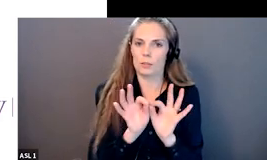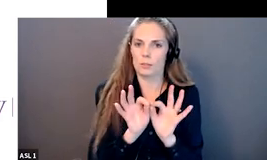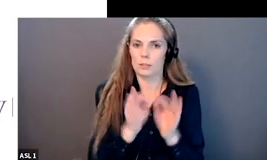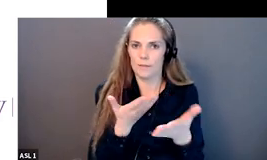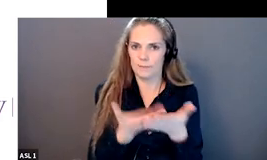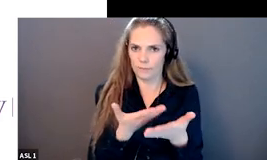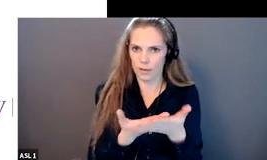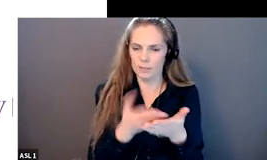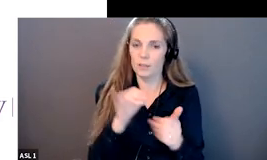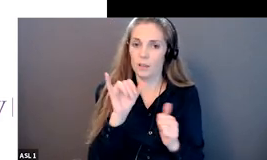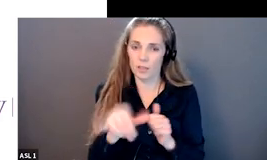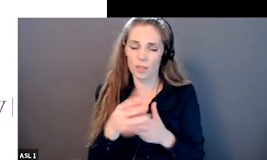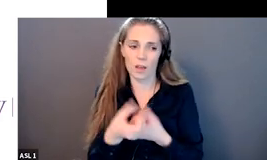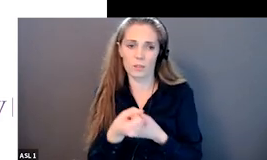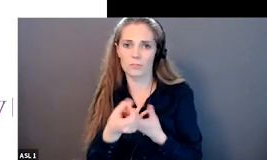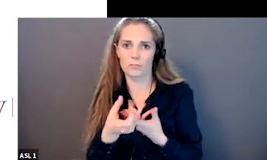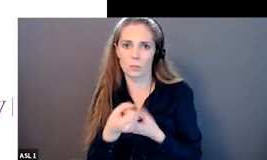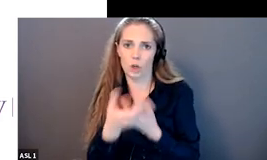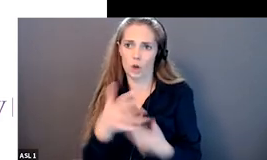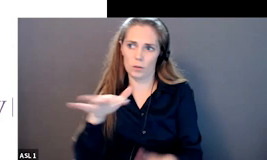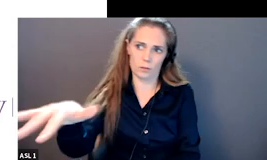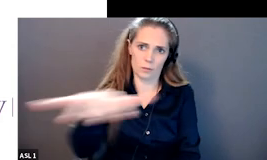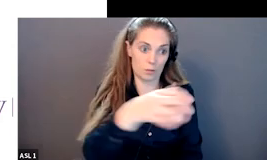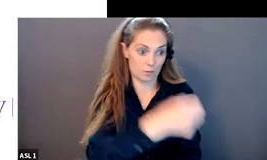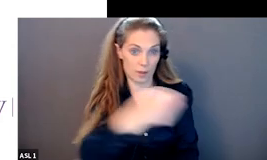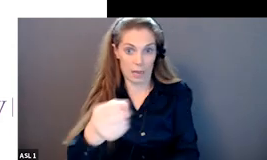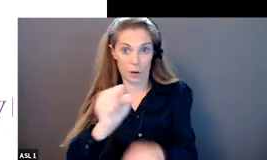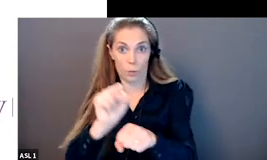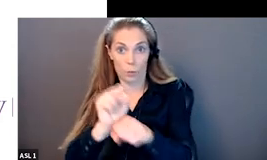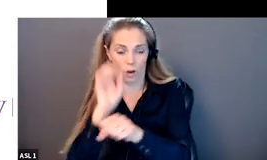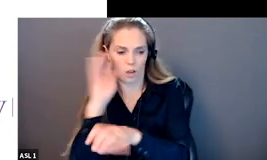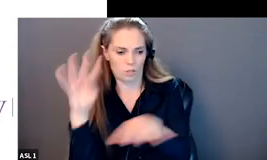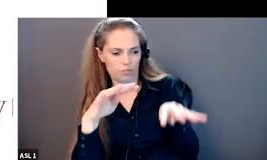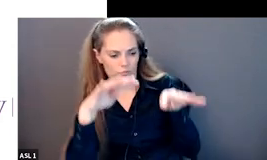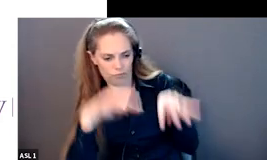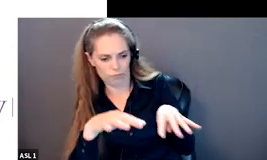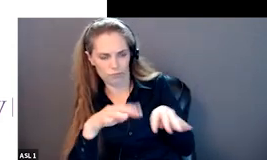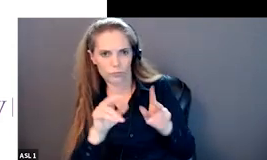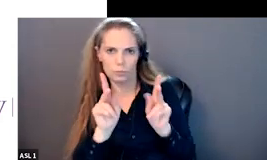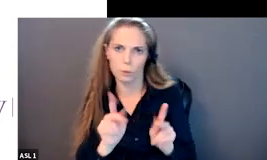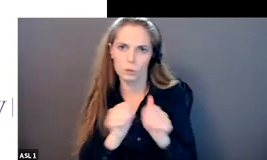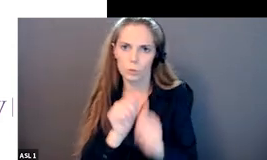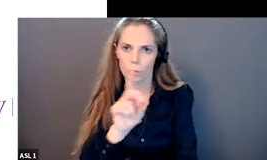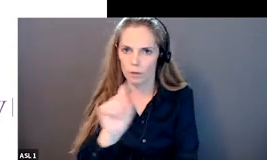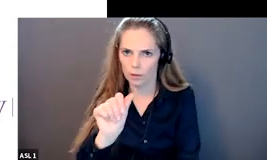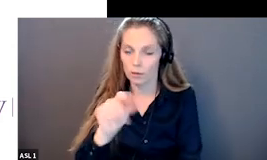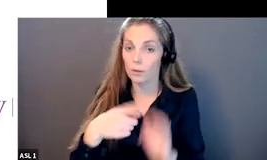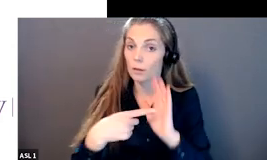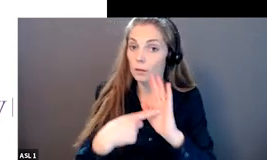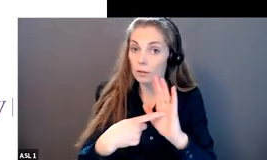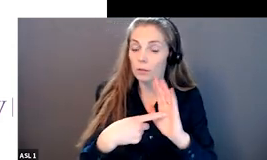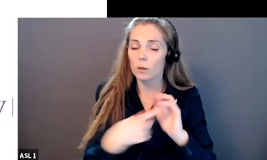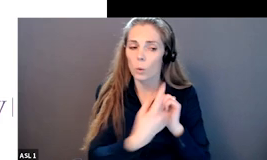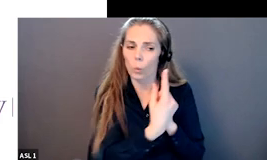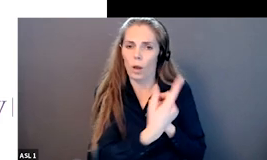employment discrimination towards people with disabilities um so an example from one of our key informants um was that one of the issues that they